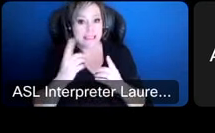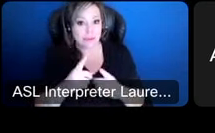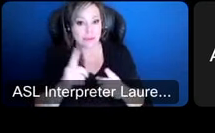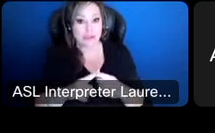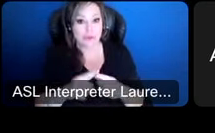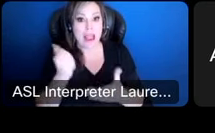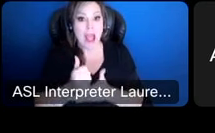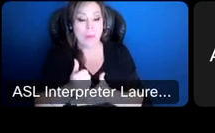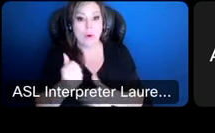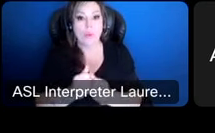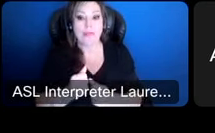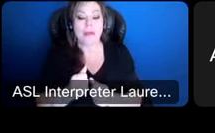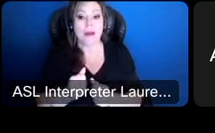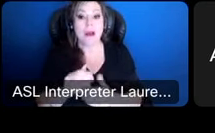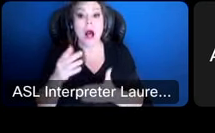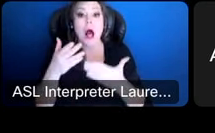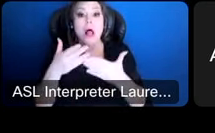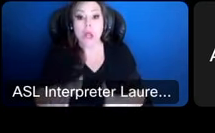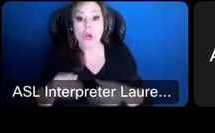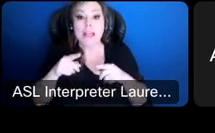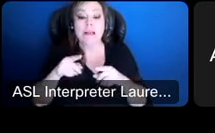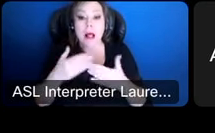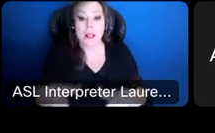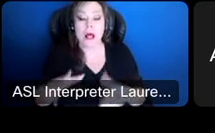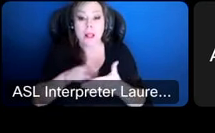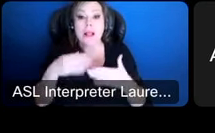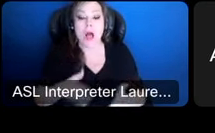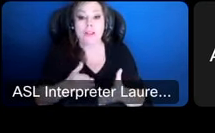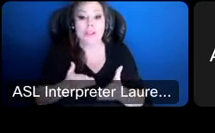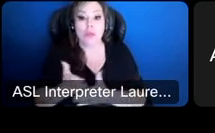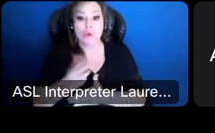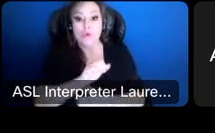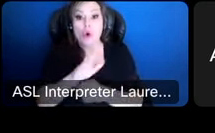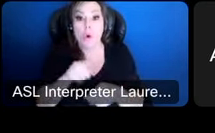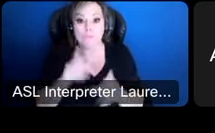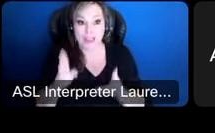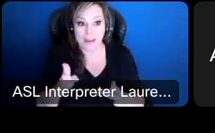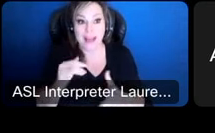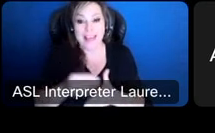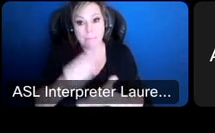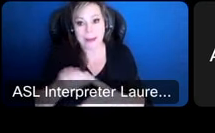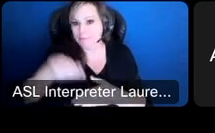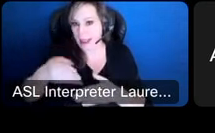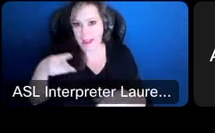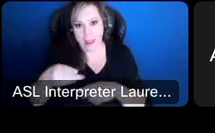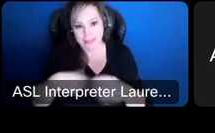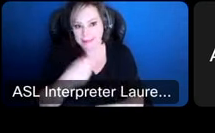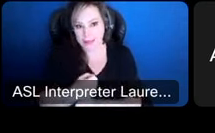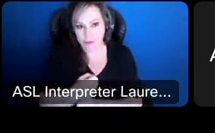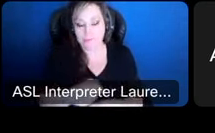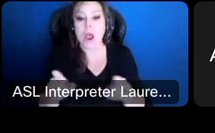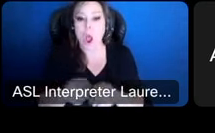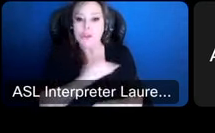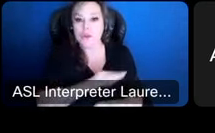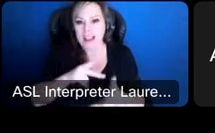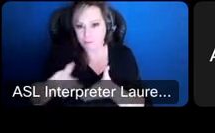learning loss those funds are coming to an end this year and of course employee compensation as i mentioned earlier is 90 percent